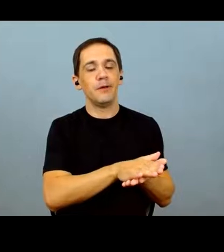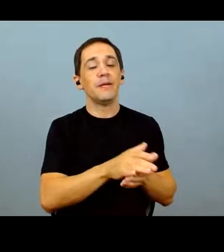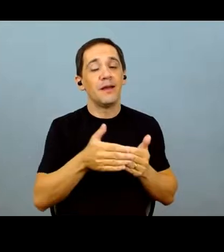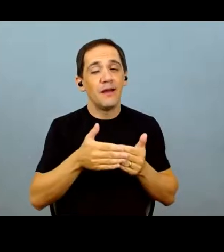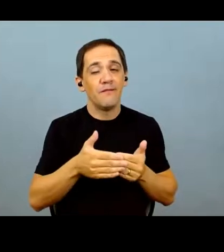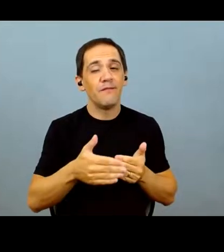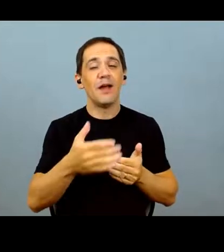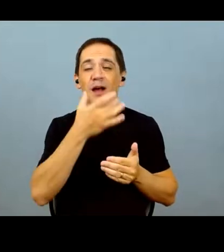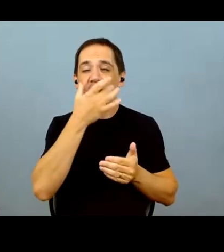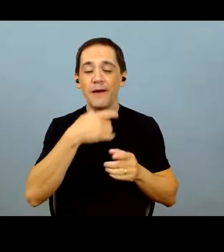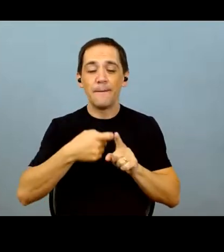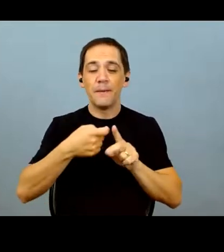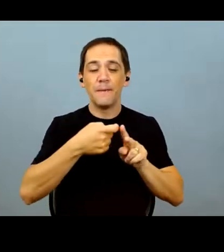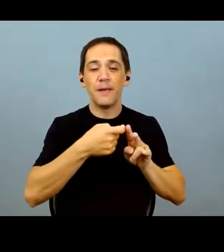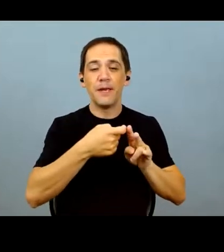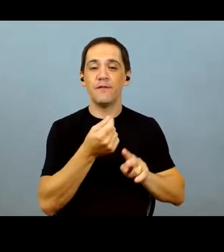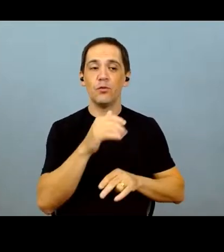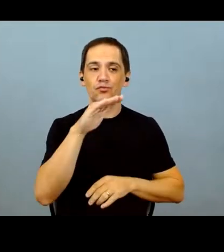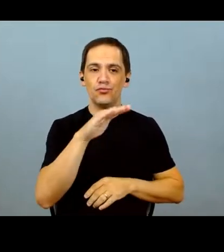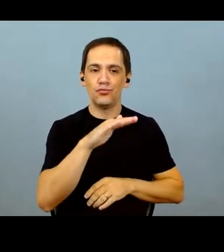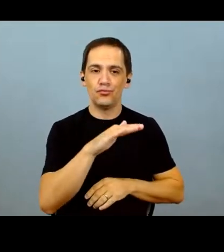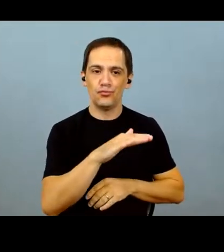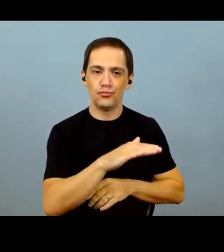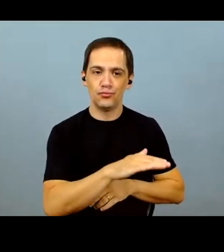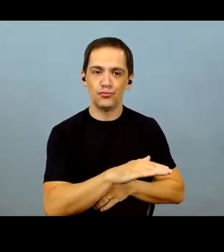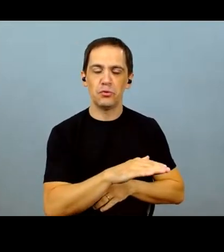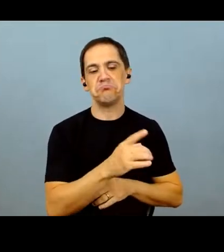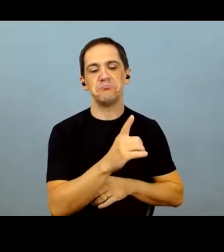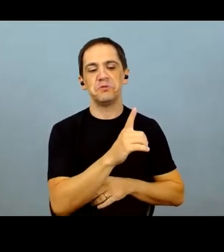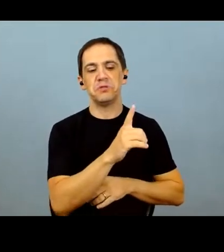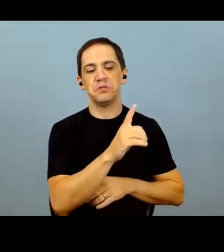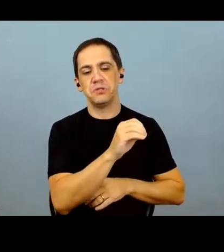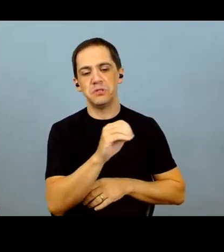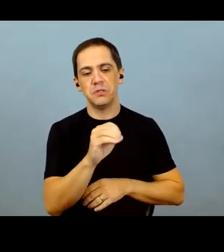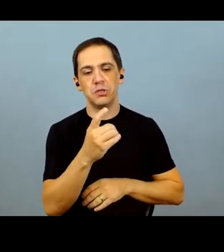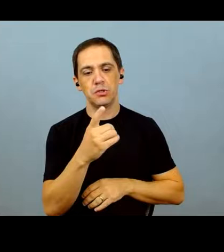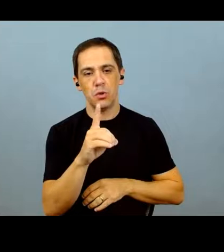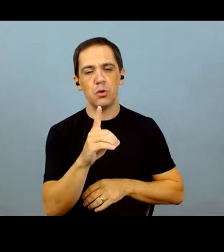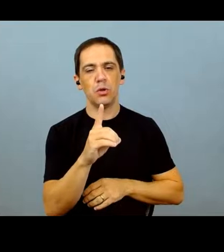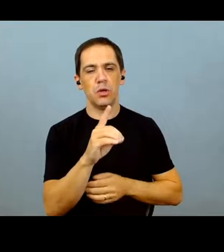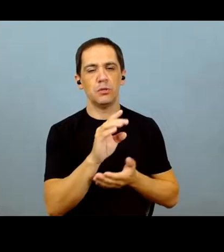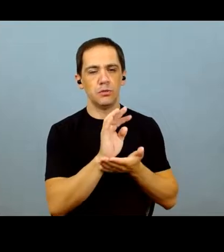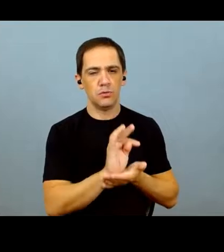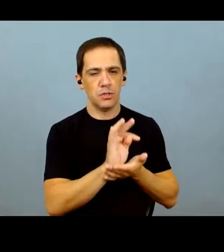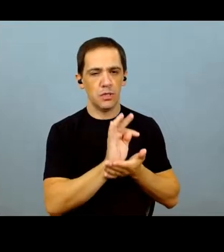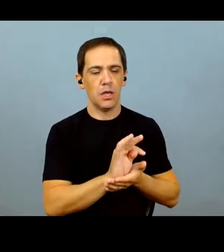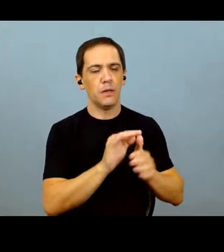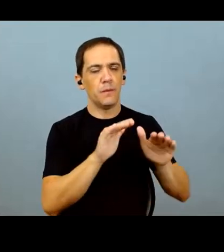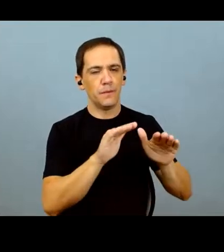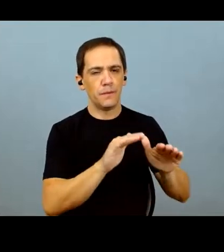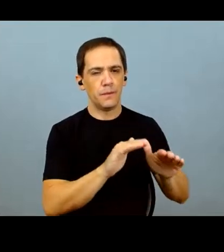it's possible that those costs will drop. You know, with every